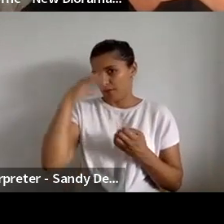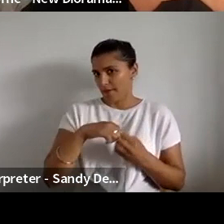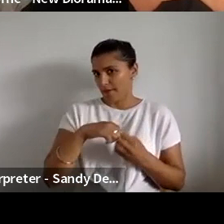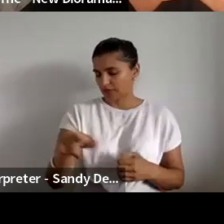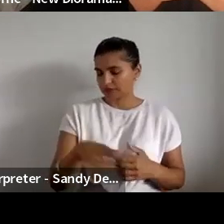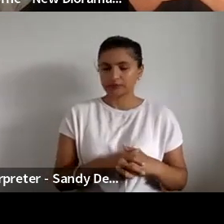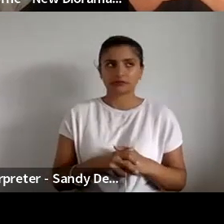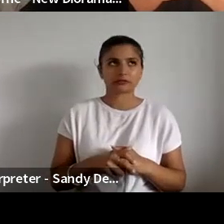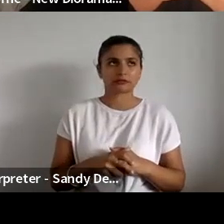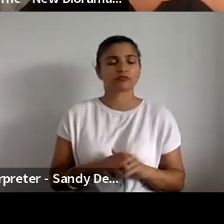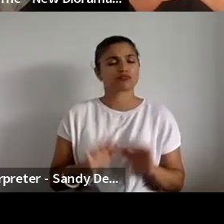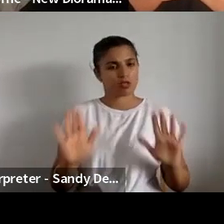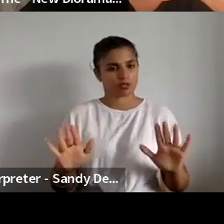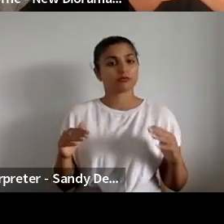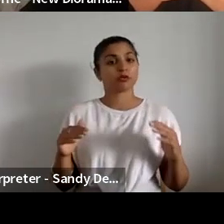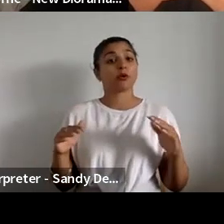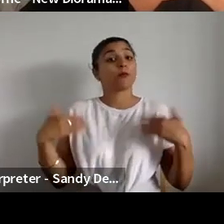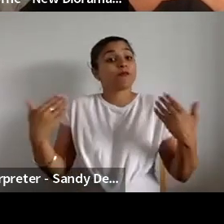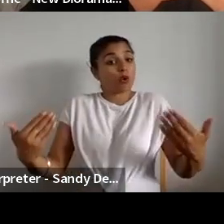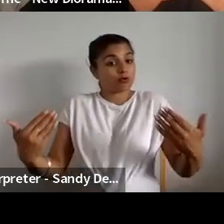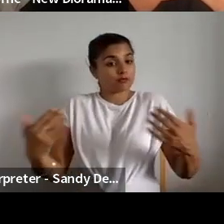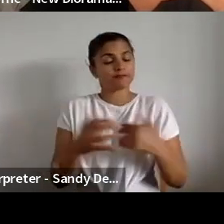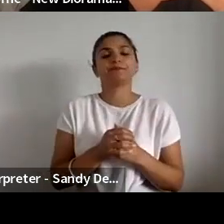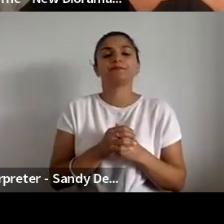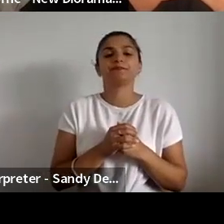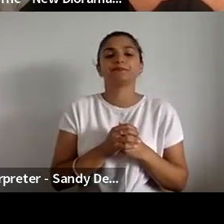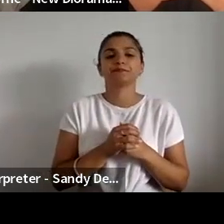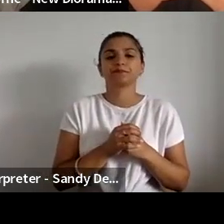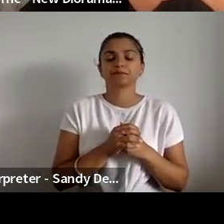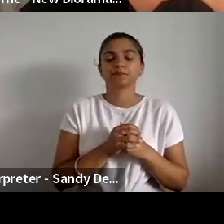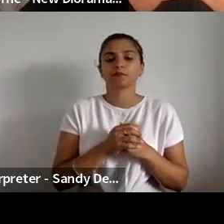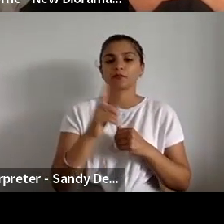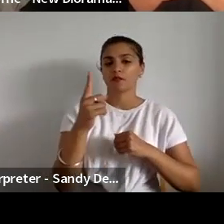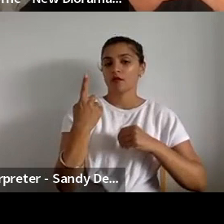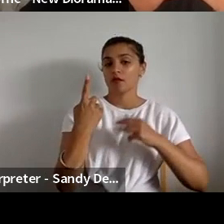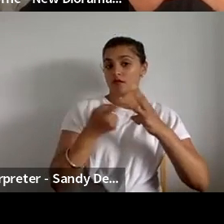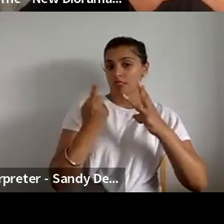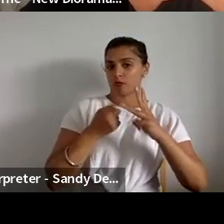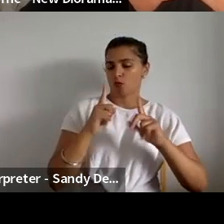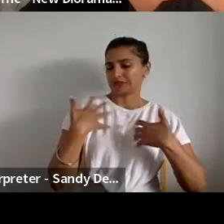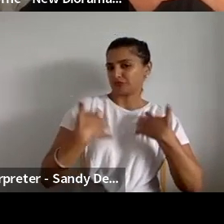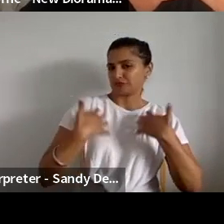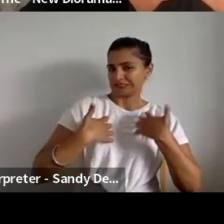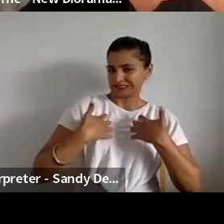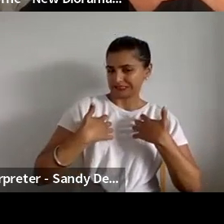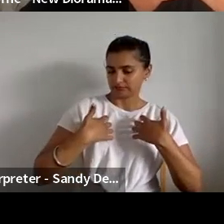I'm going to move us on to another really interesting area of the using randomness,